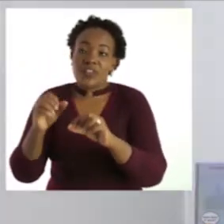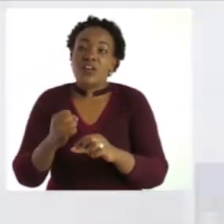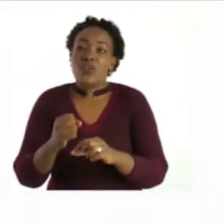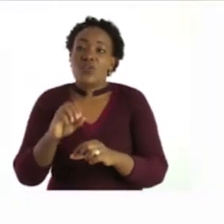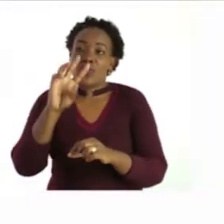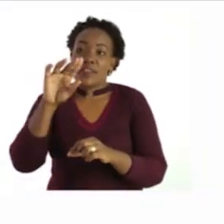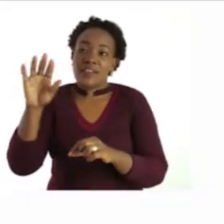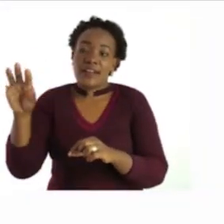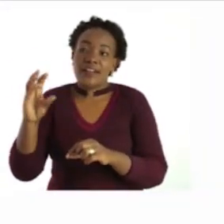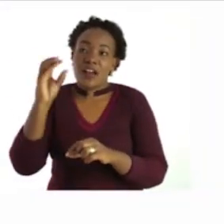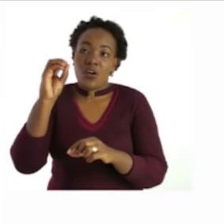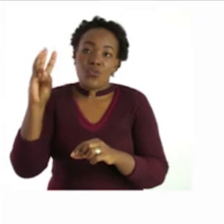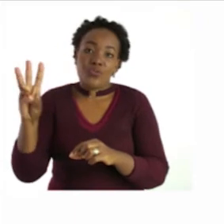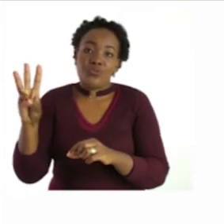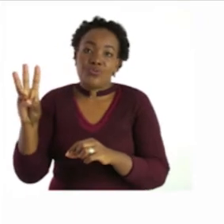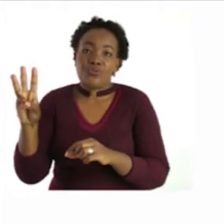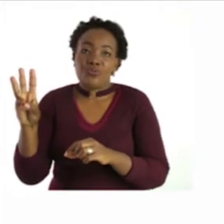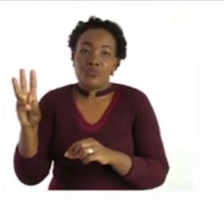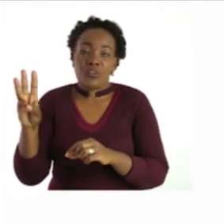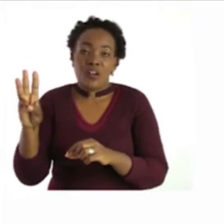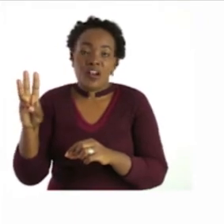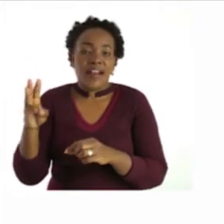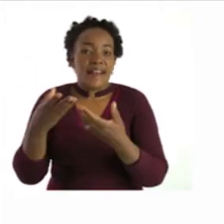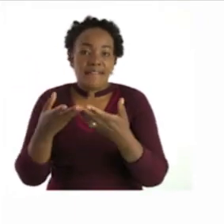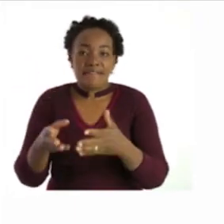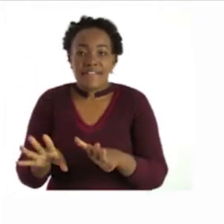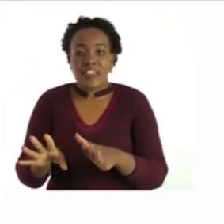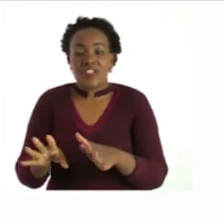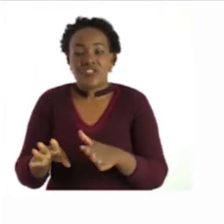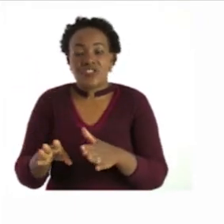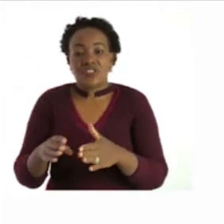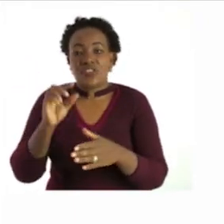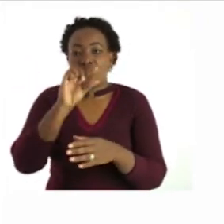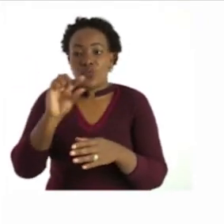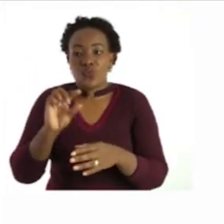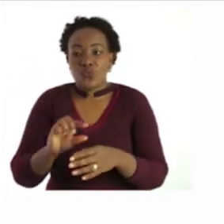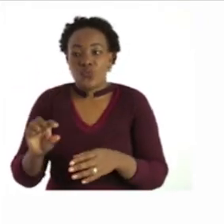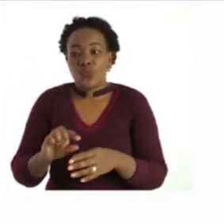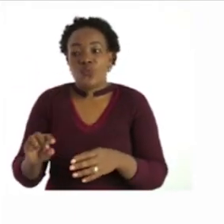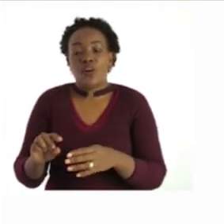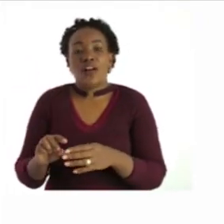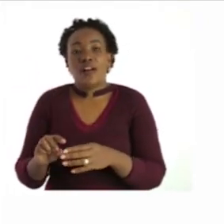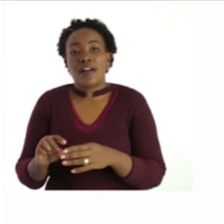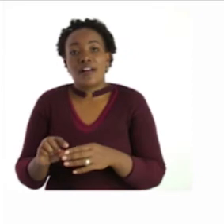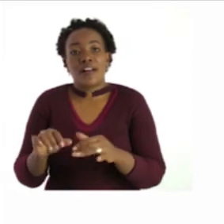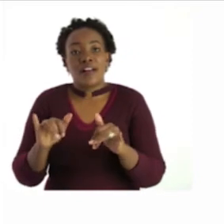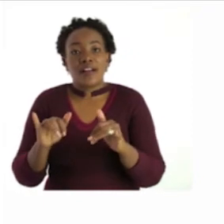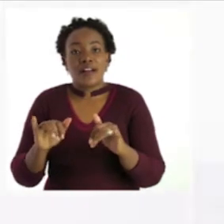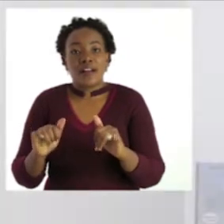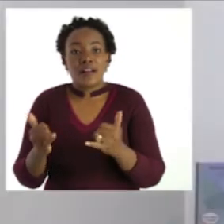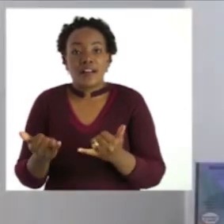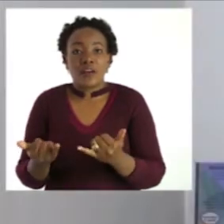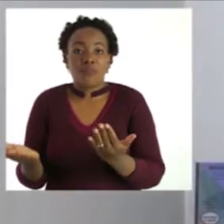o and complete all the sentences now let's